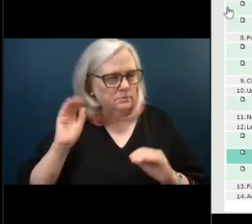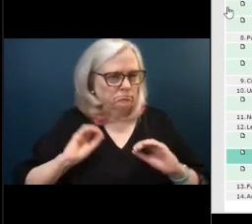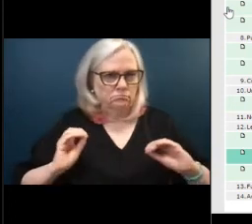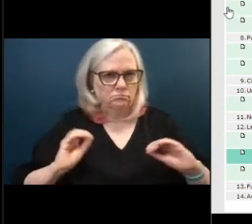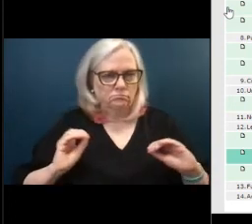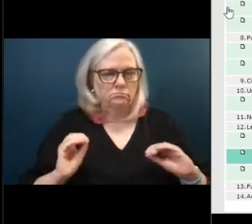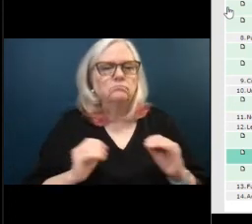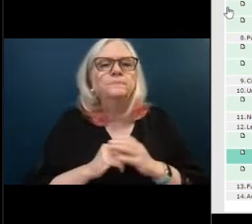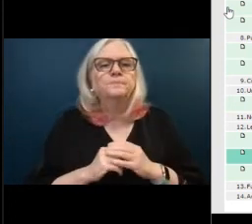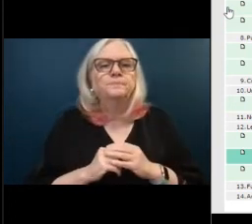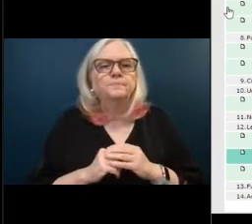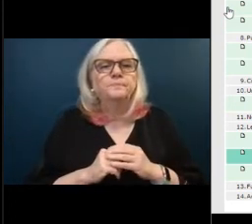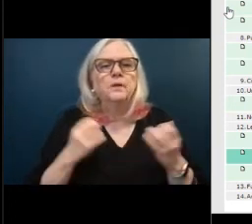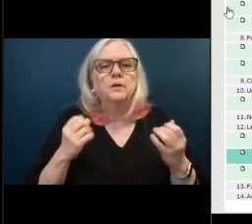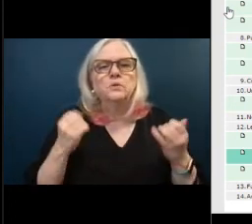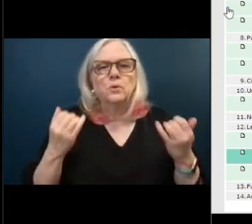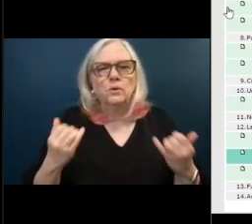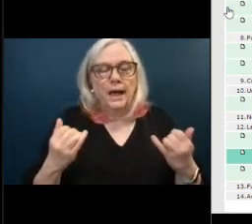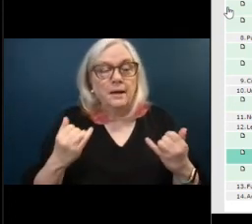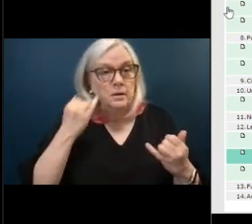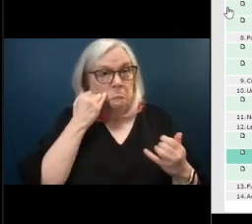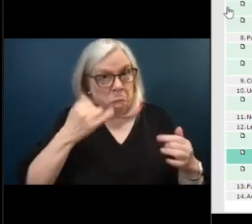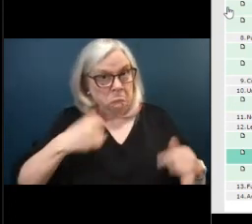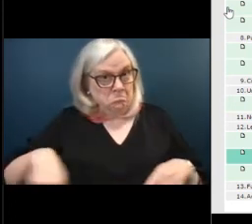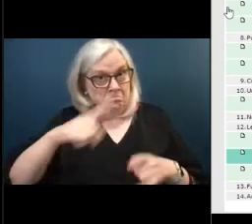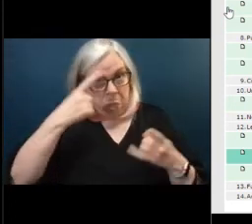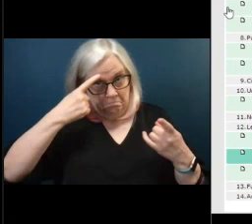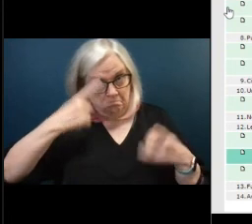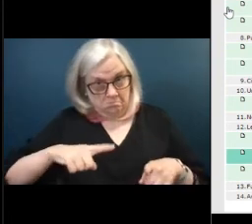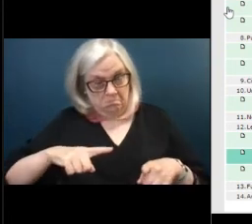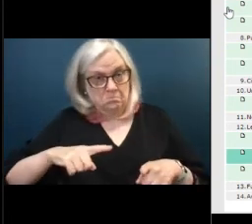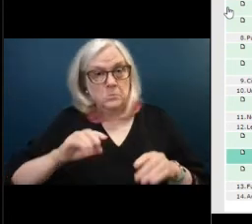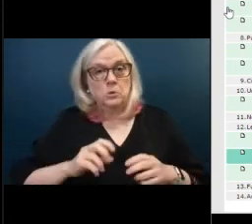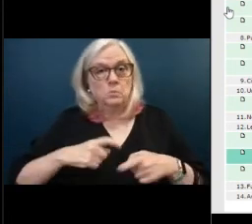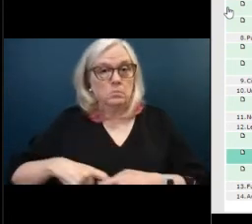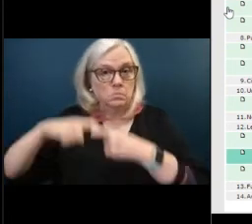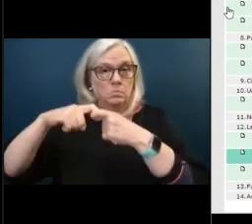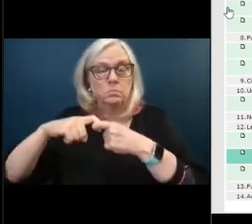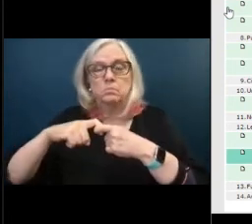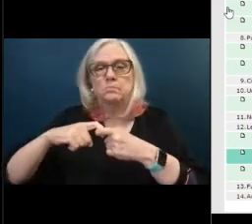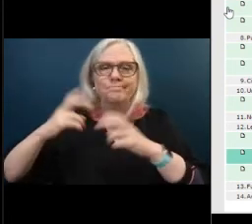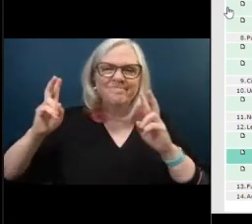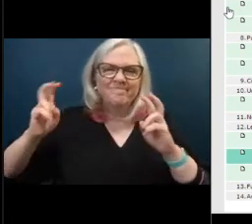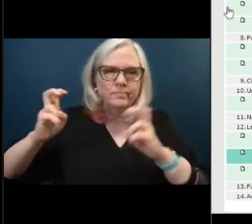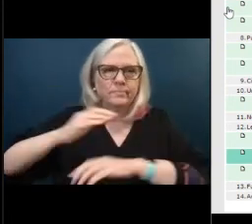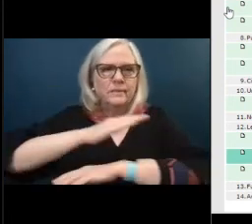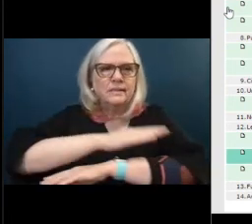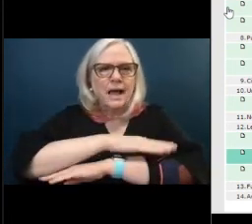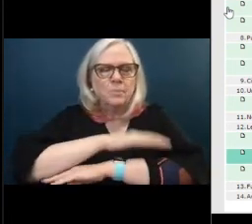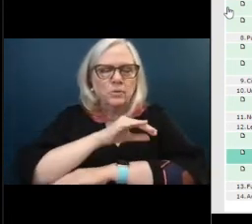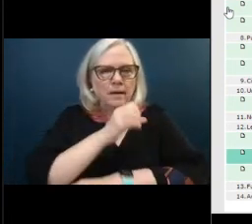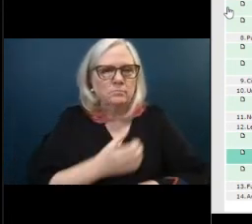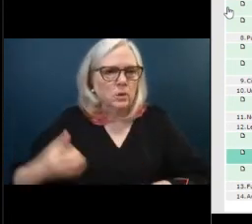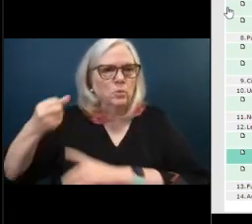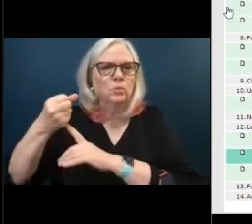so if you know the consensus here is to table this let's entertain a motion to table this item motion to table we have